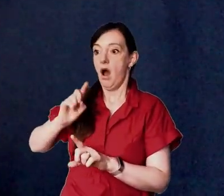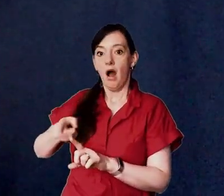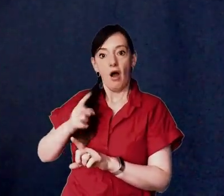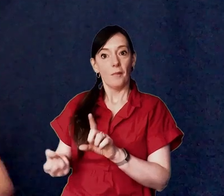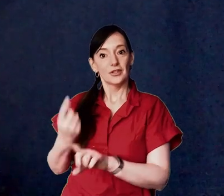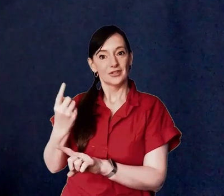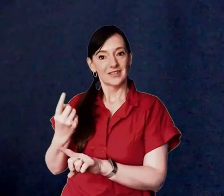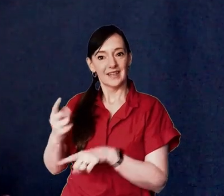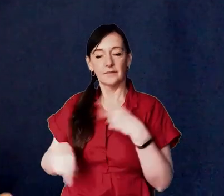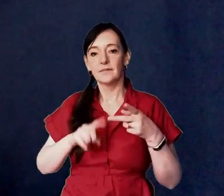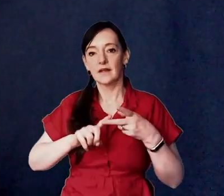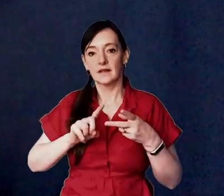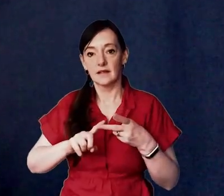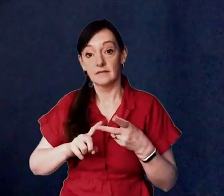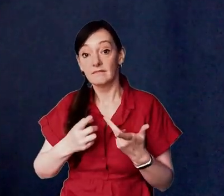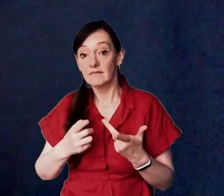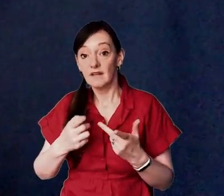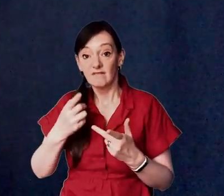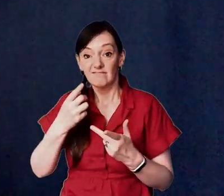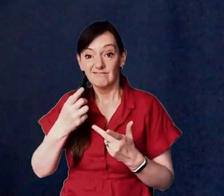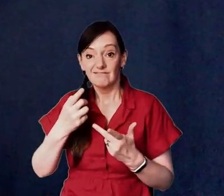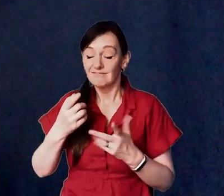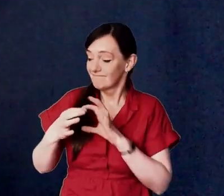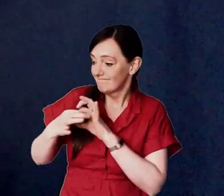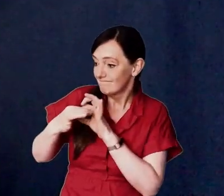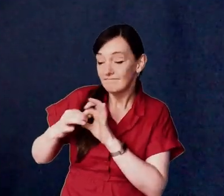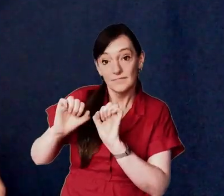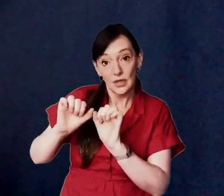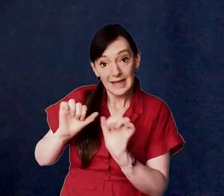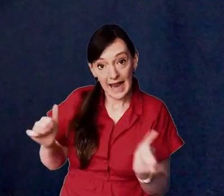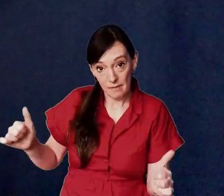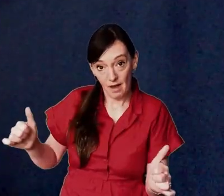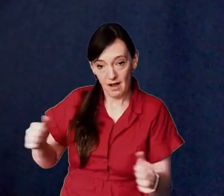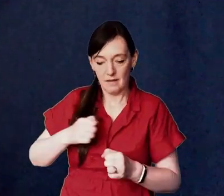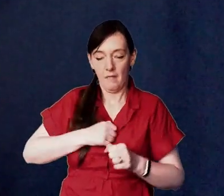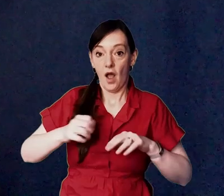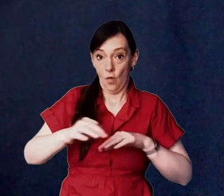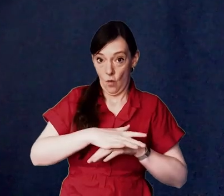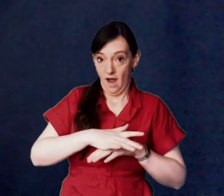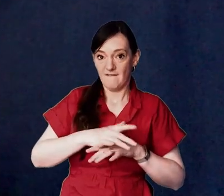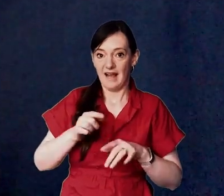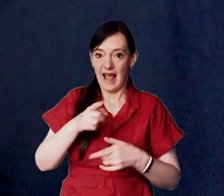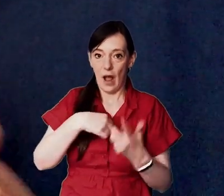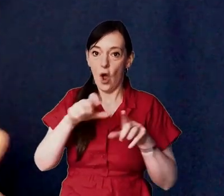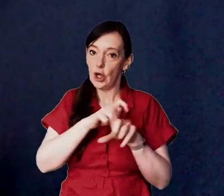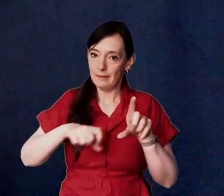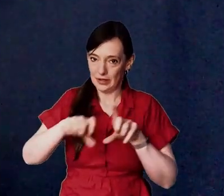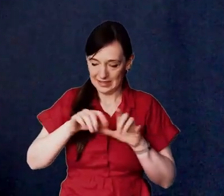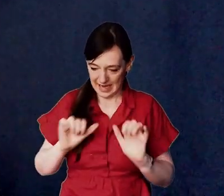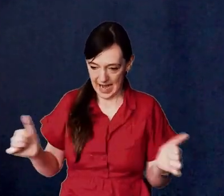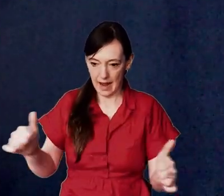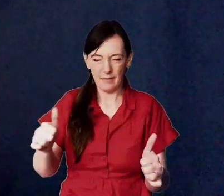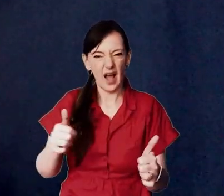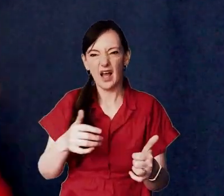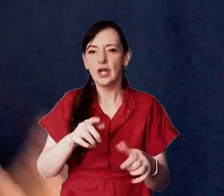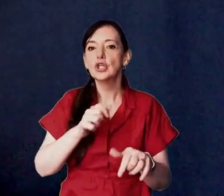haven't already to get to know your neighbors my wife and i live in a community where most people most of the time keep themselves uh shut away indoors and we